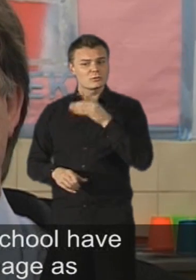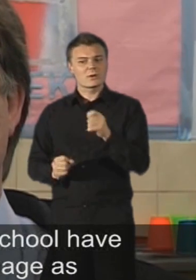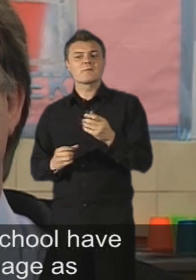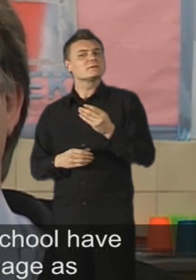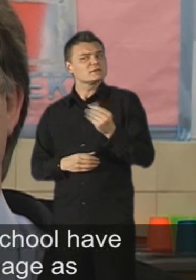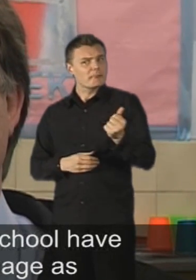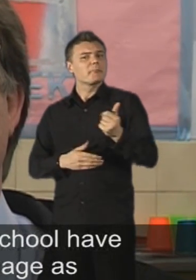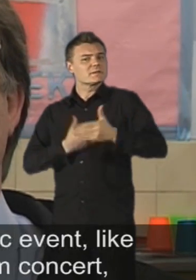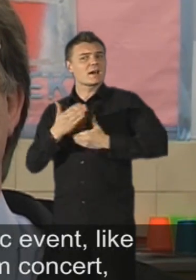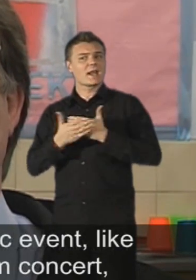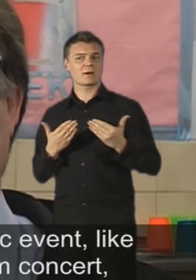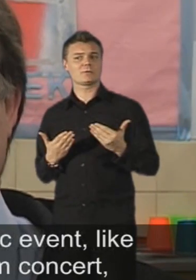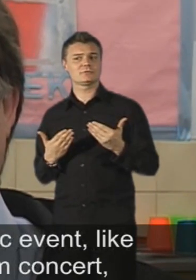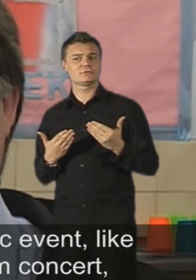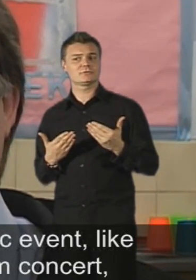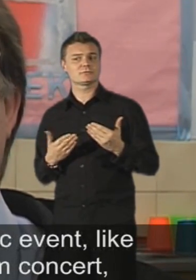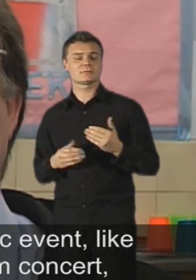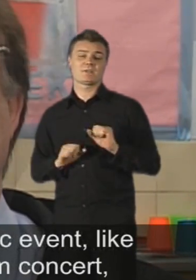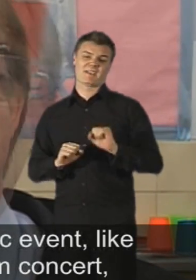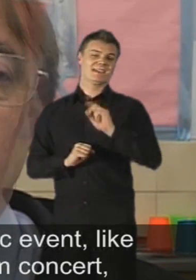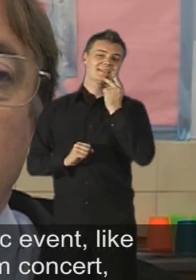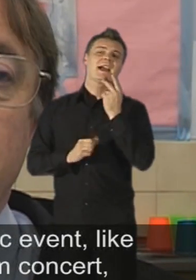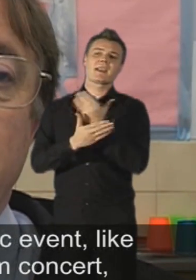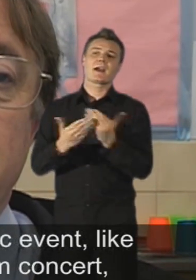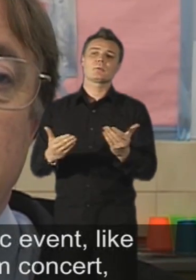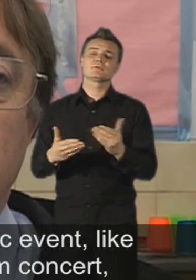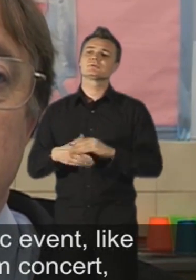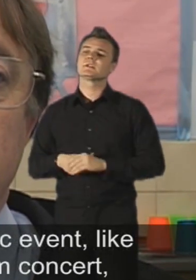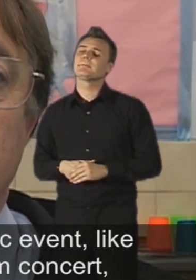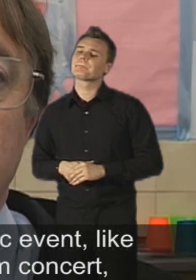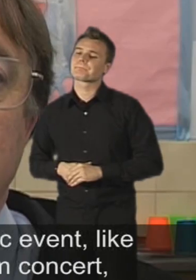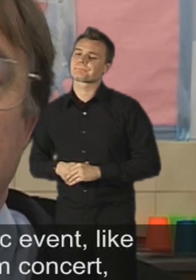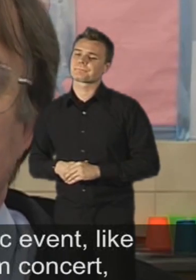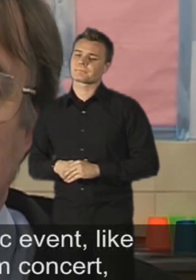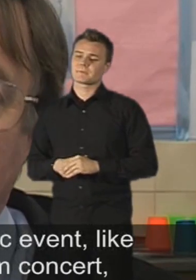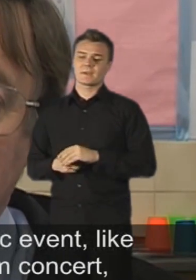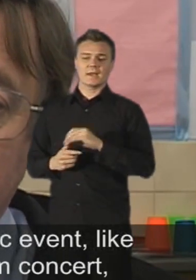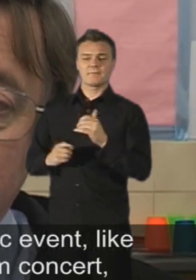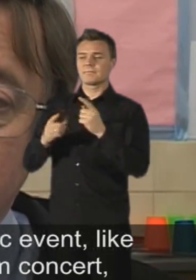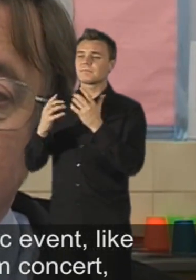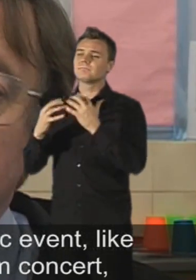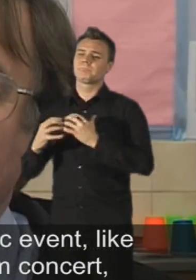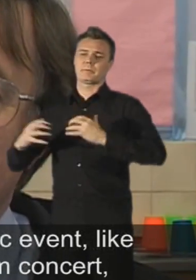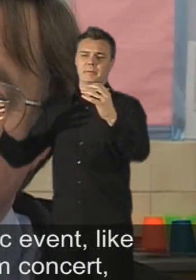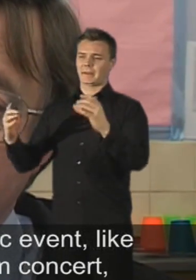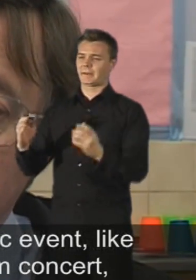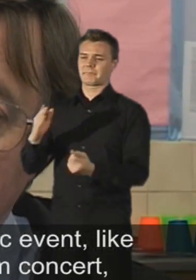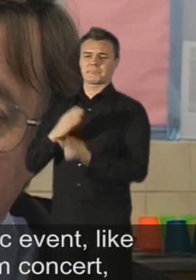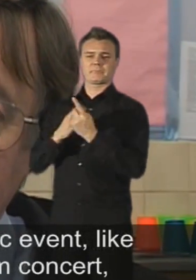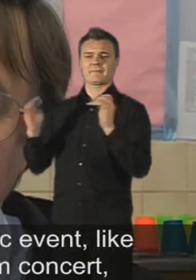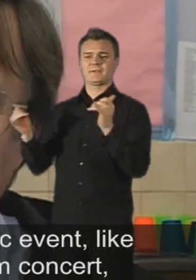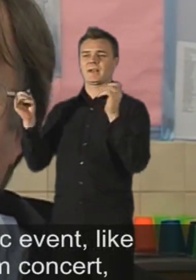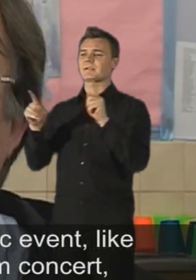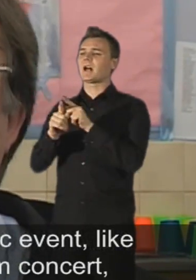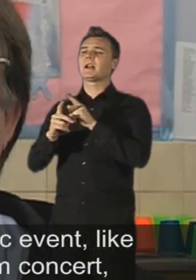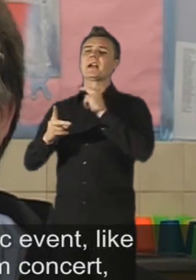measure of British Sign Language as a second language. If there's a public event like a school carol service or